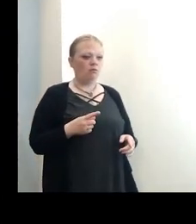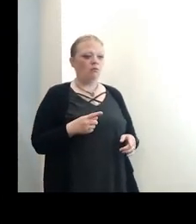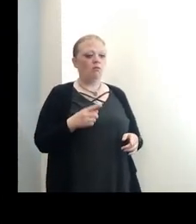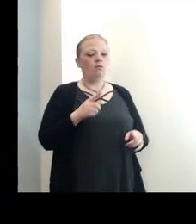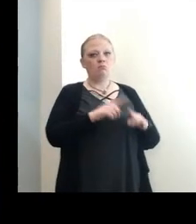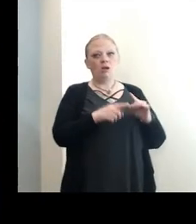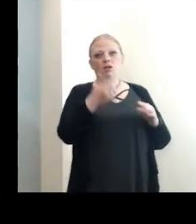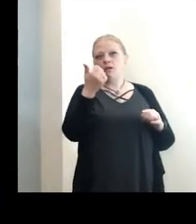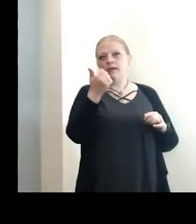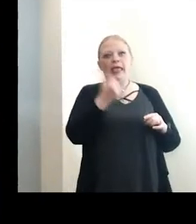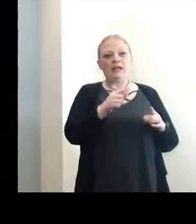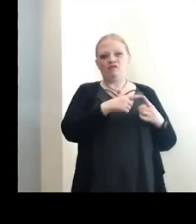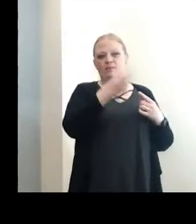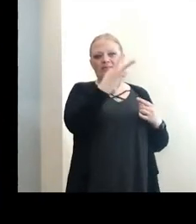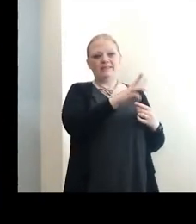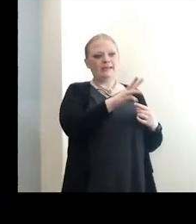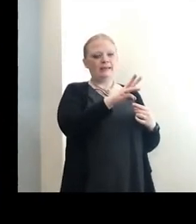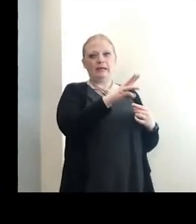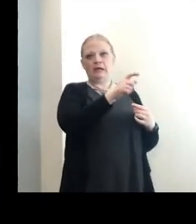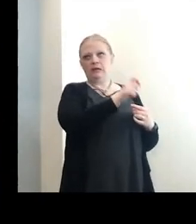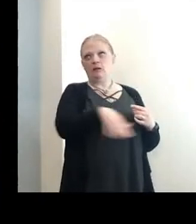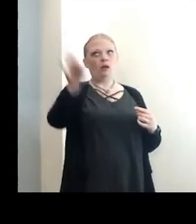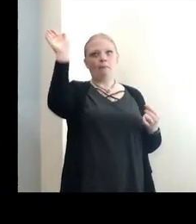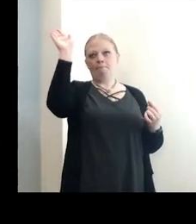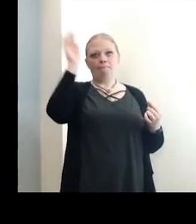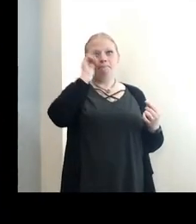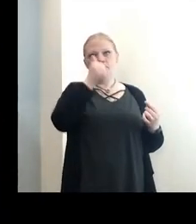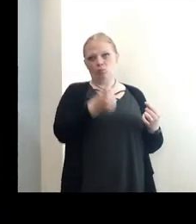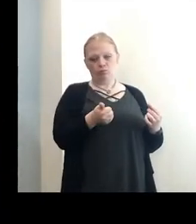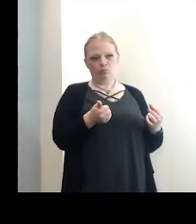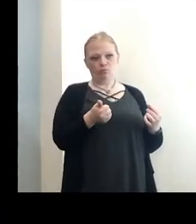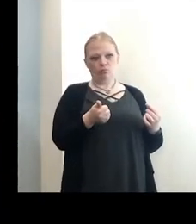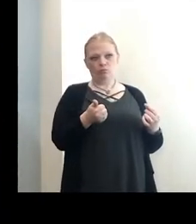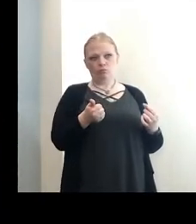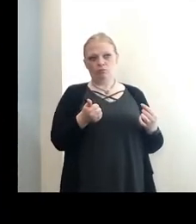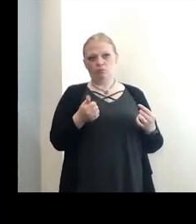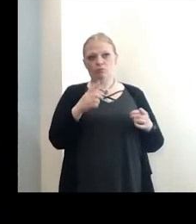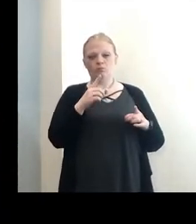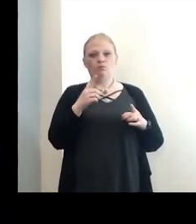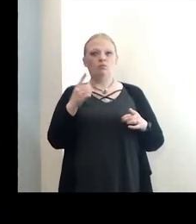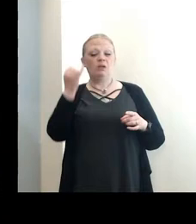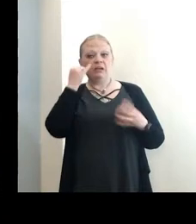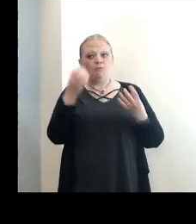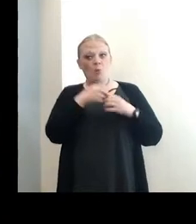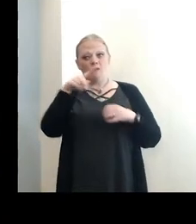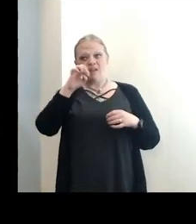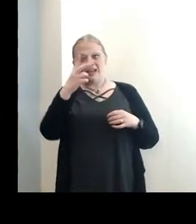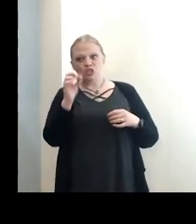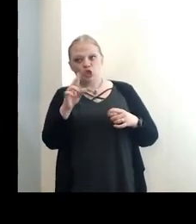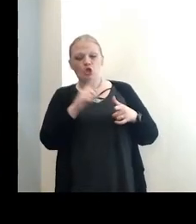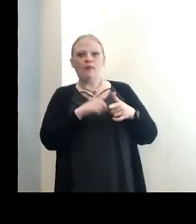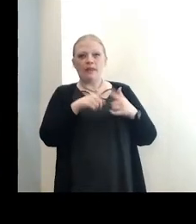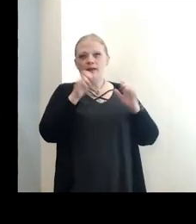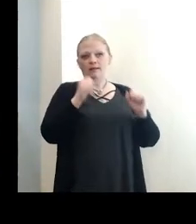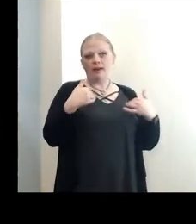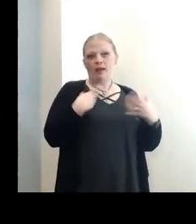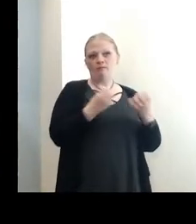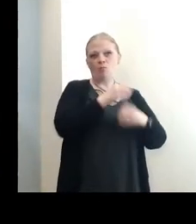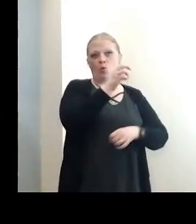also be done. So as soon as we get that more information and we have more Pfizer vaccine, then we can schedule more of these 12 to 15 year old clinics.